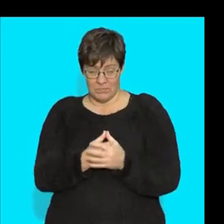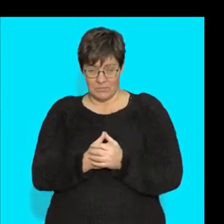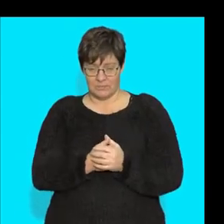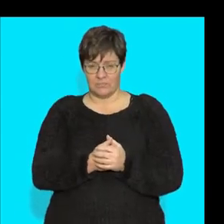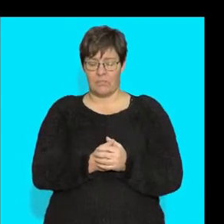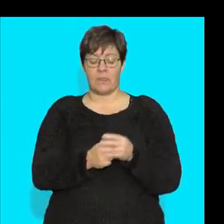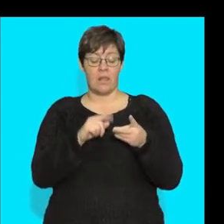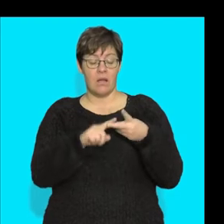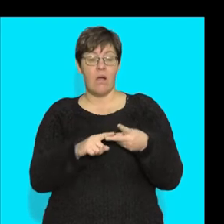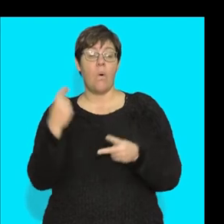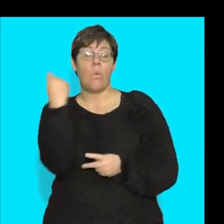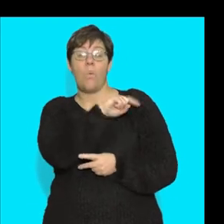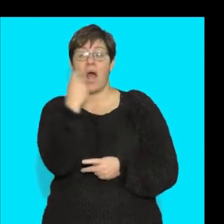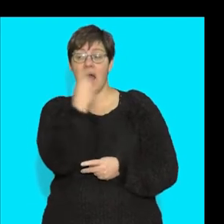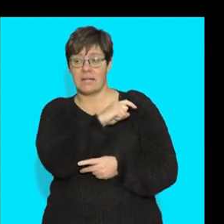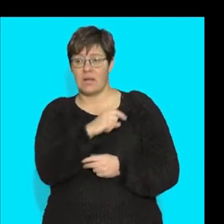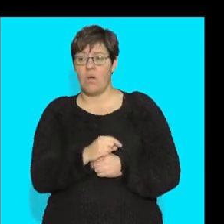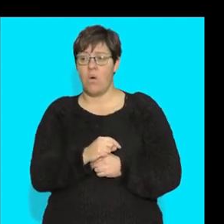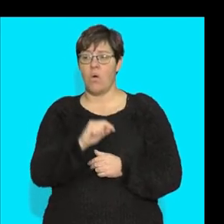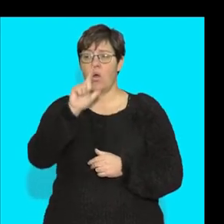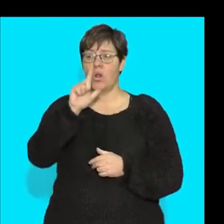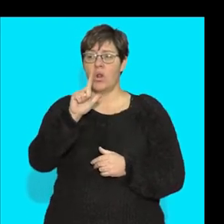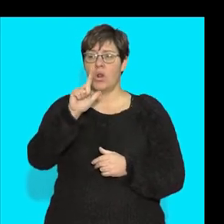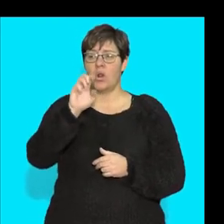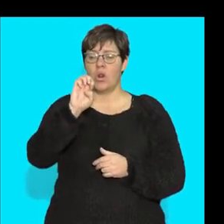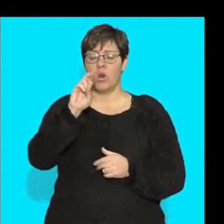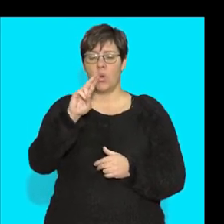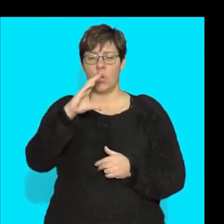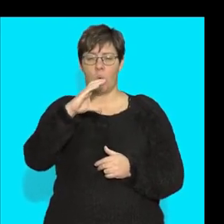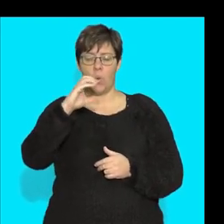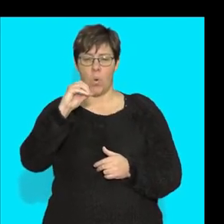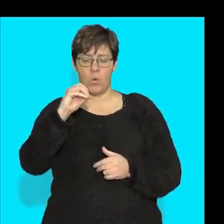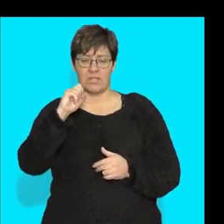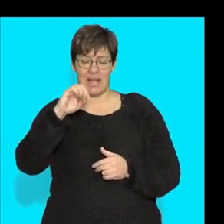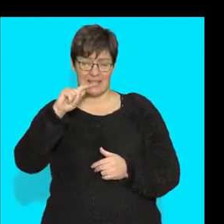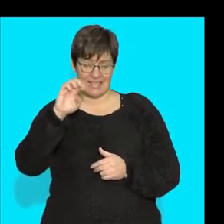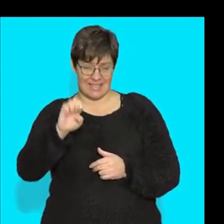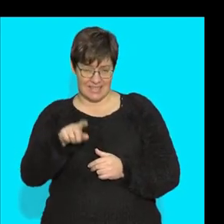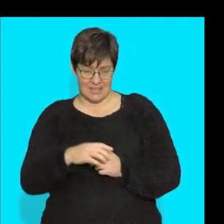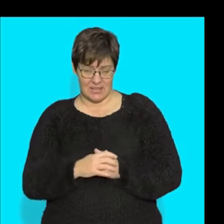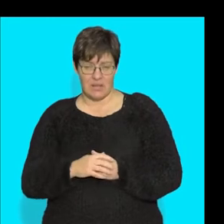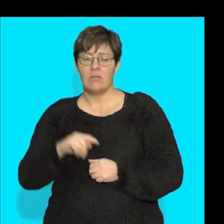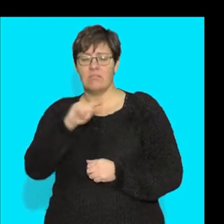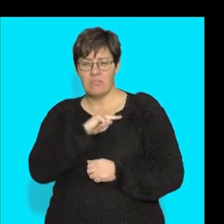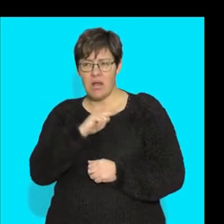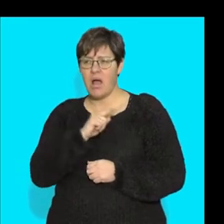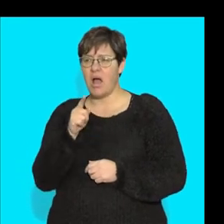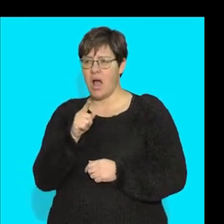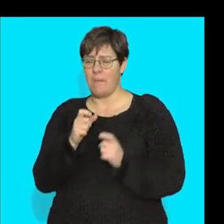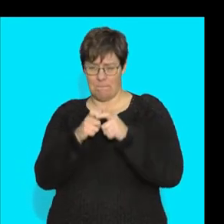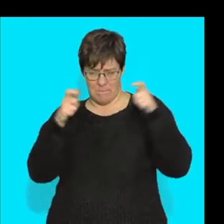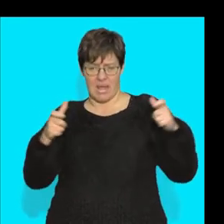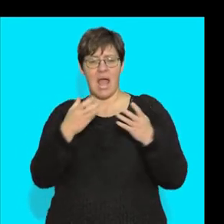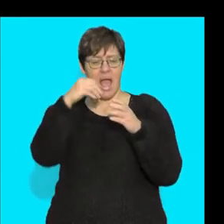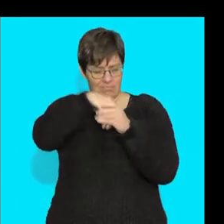The white blood cells or a leukocyte, can you see they're much bigger and they've actually got a nucleus